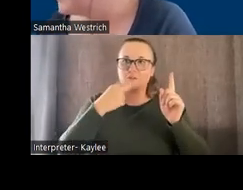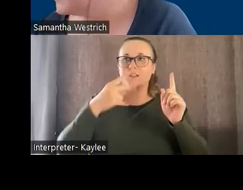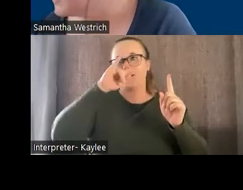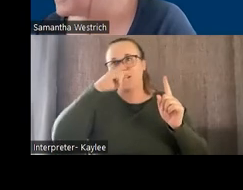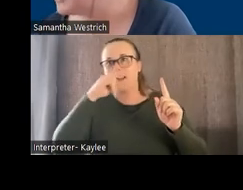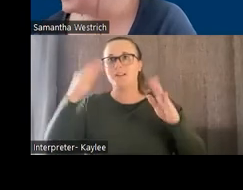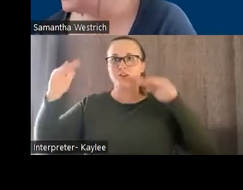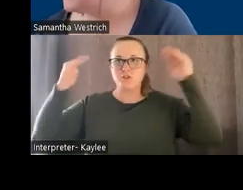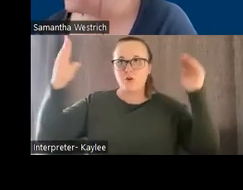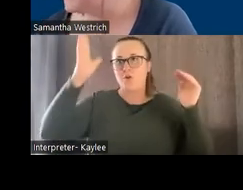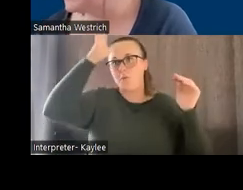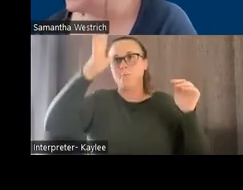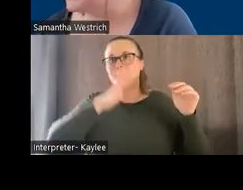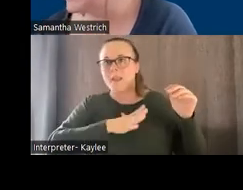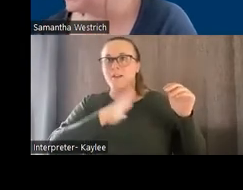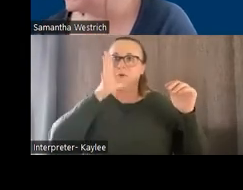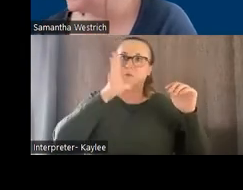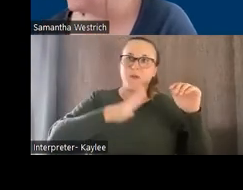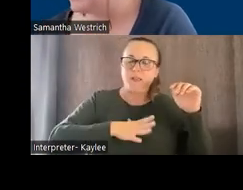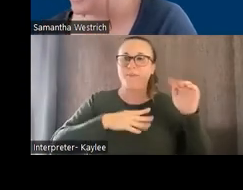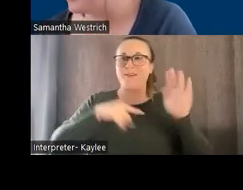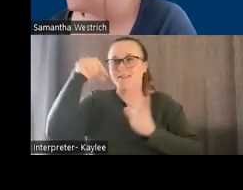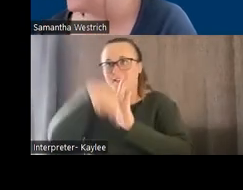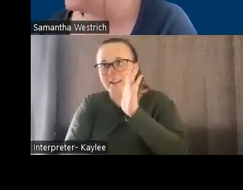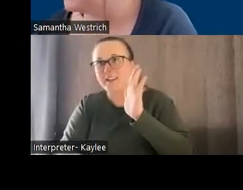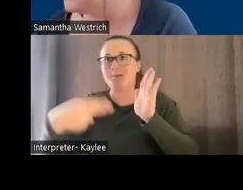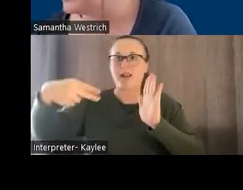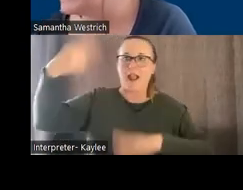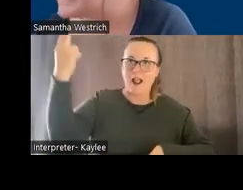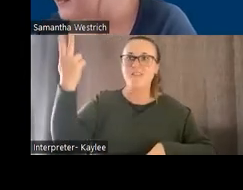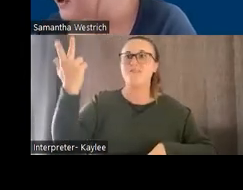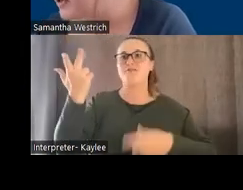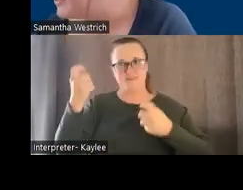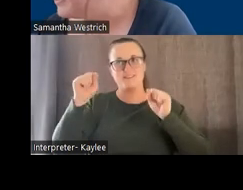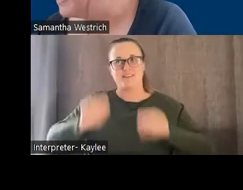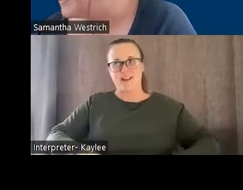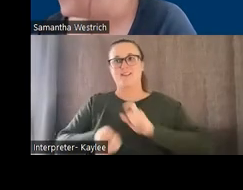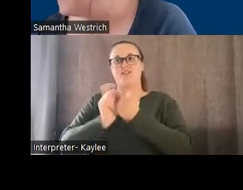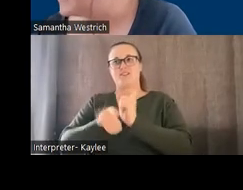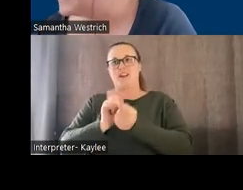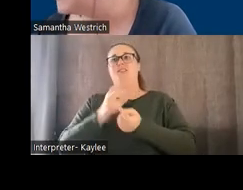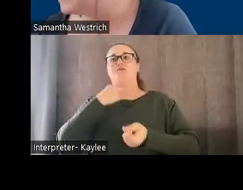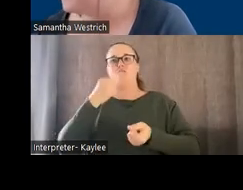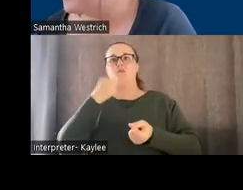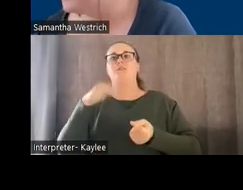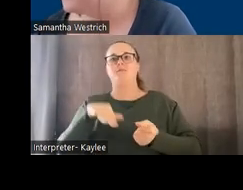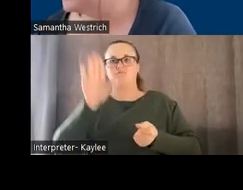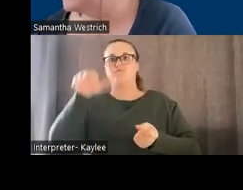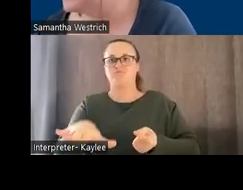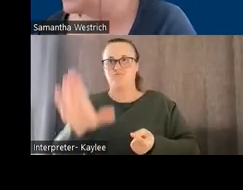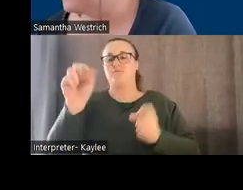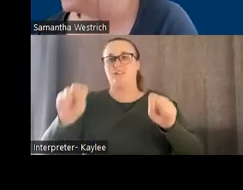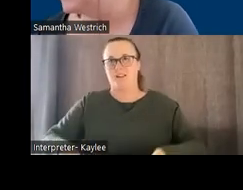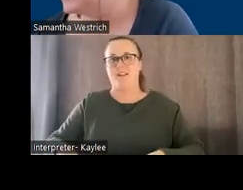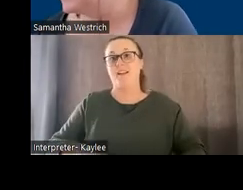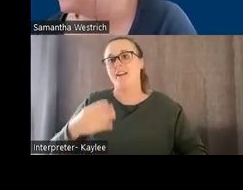um, you can change the voice personalizations, you can make it higher pitched or deeper. Um, and that's really fun when the person